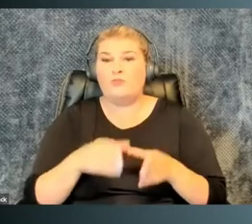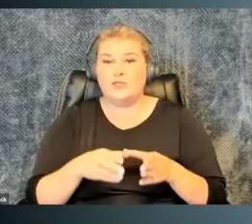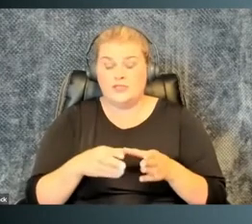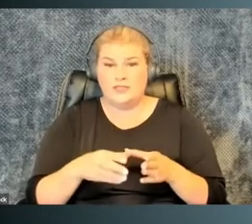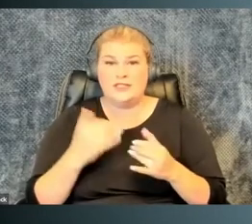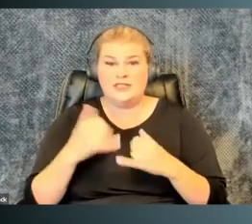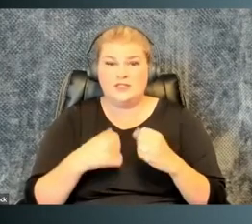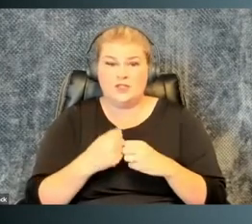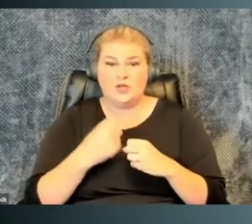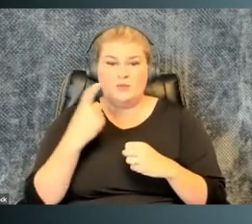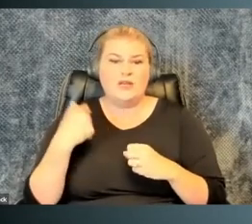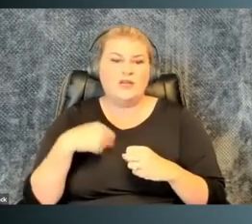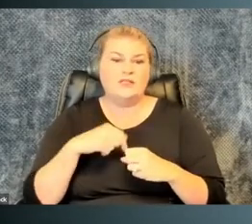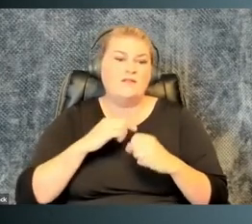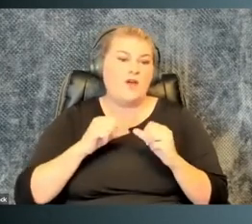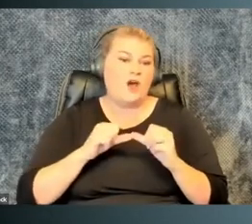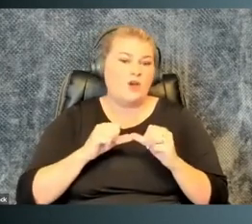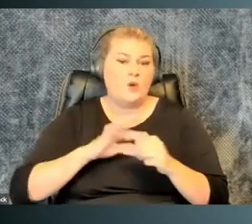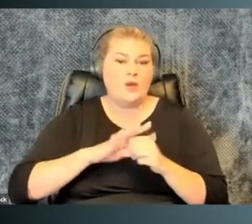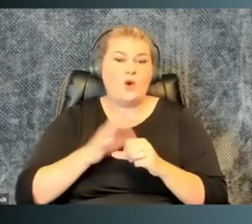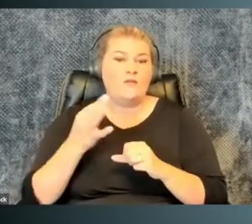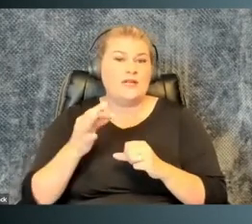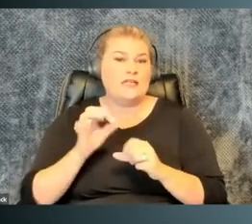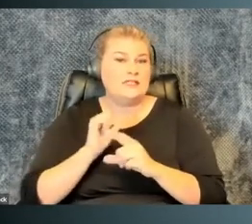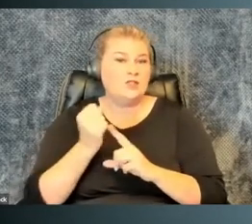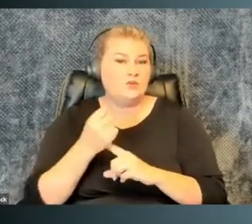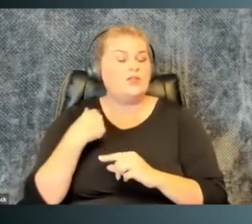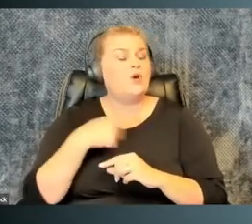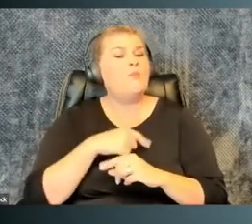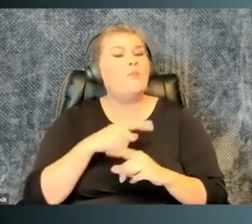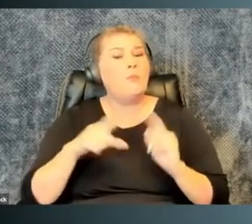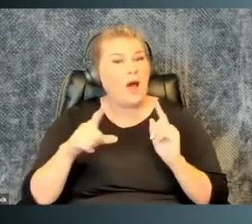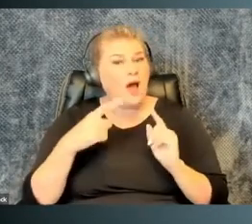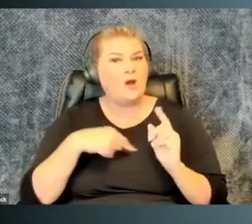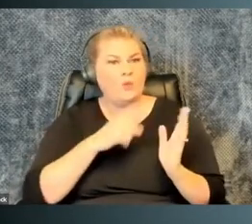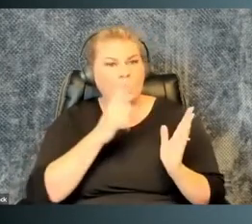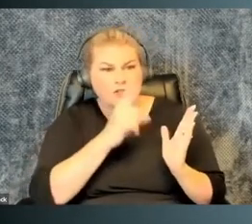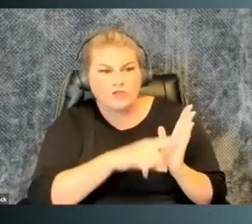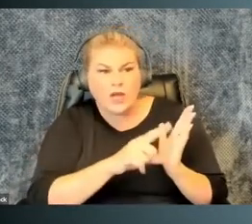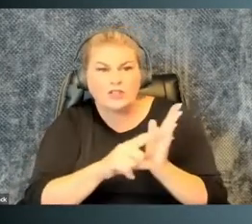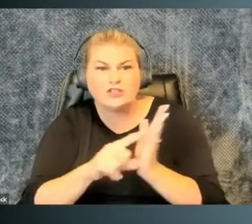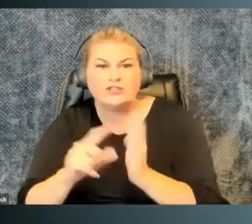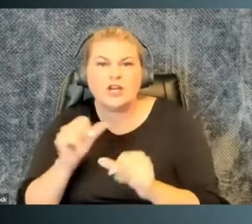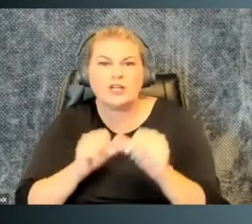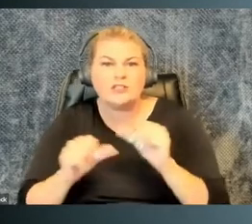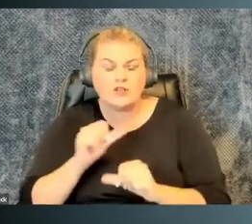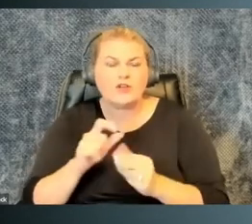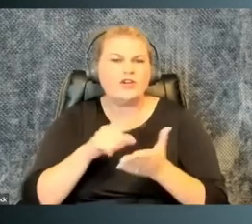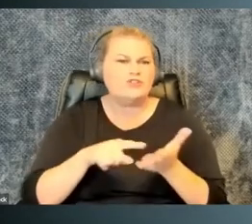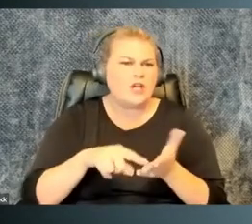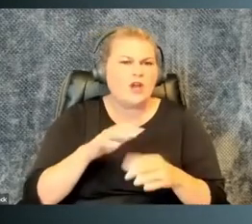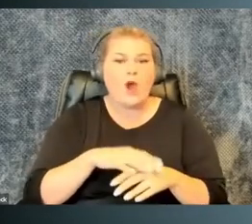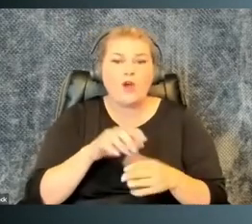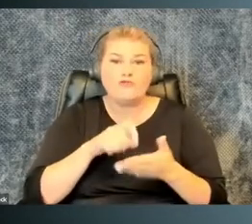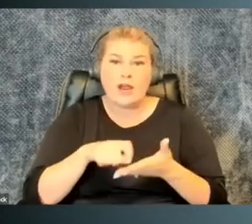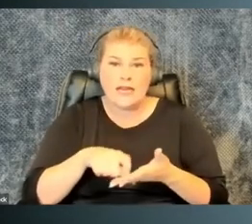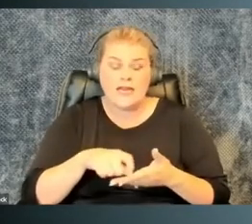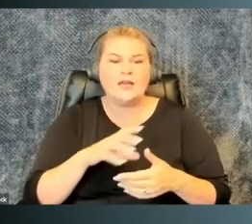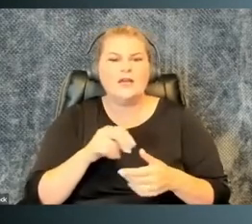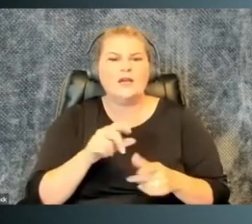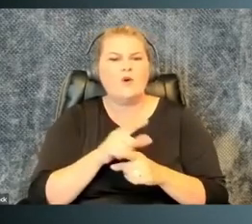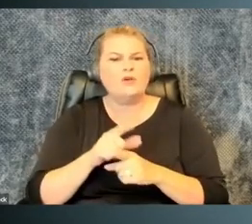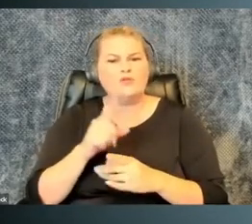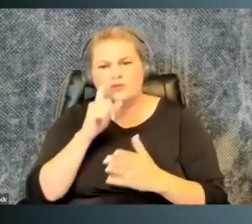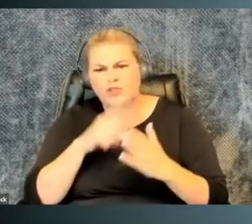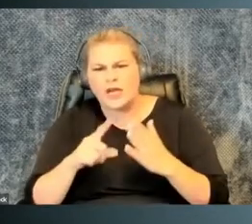all in person this year because of the ongoing COVID-19 situation. But we're checking in on each other. Checking